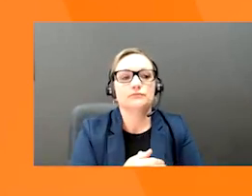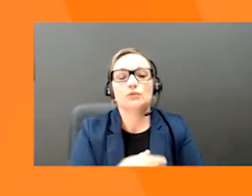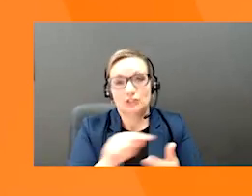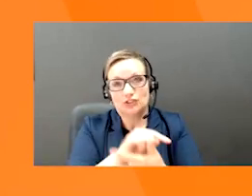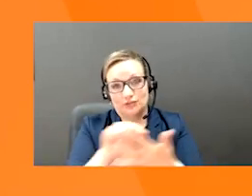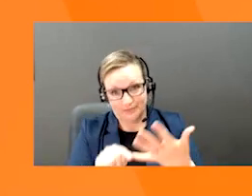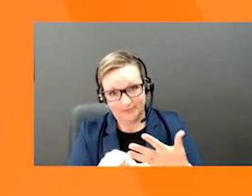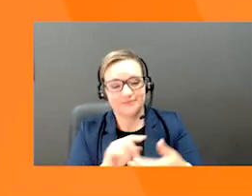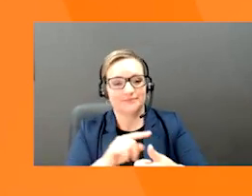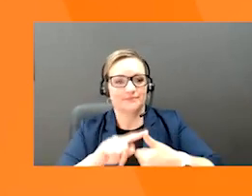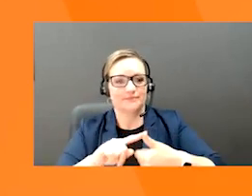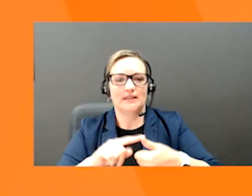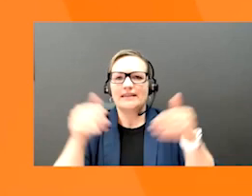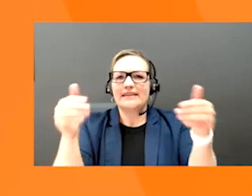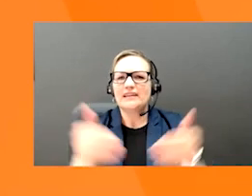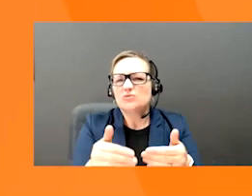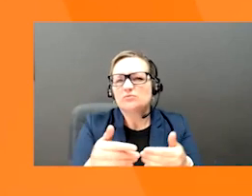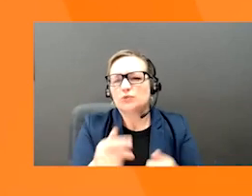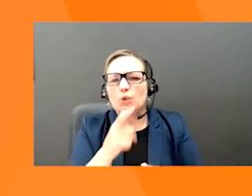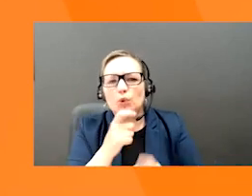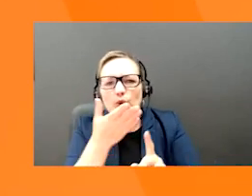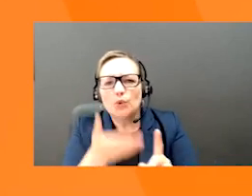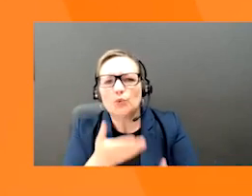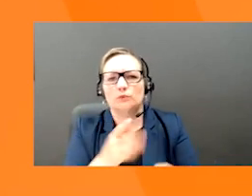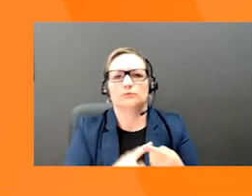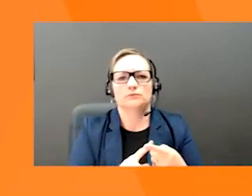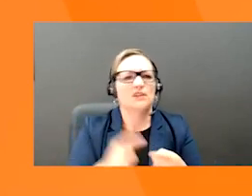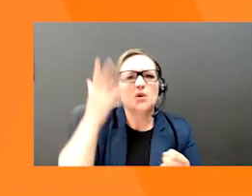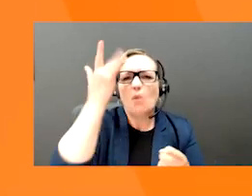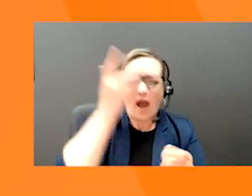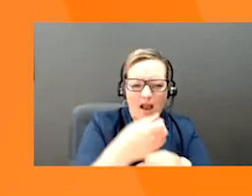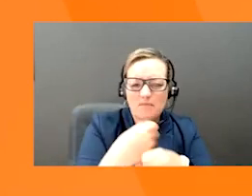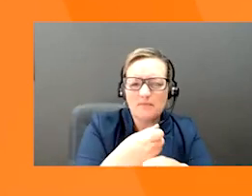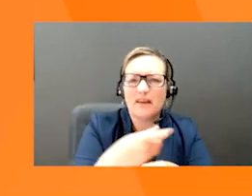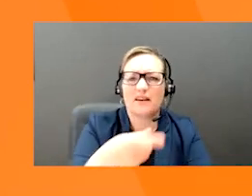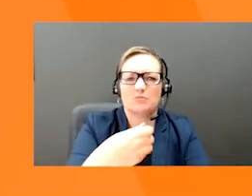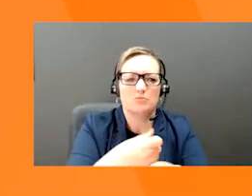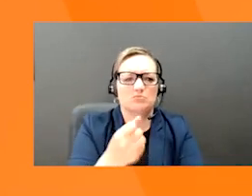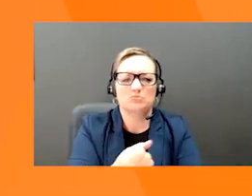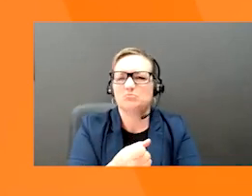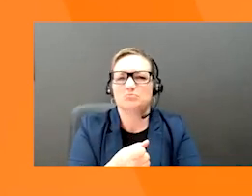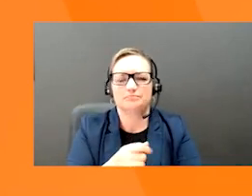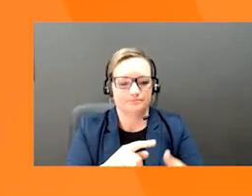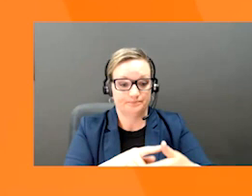which is you, who you are, why you're there. A product pitch